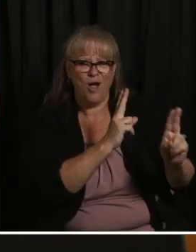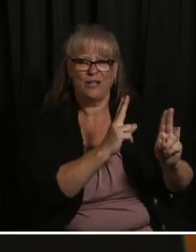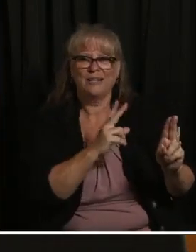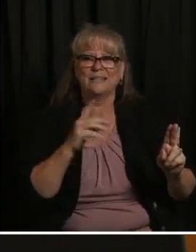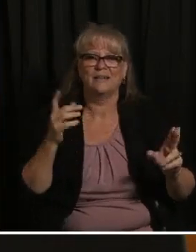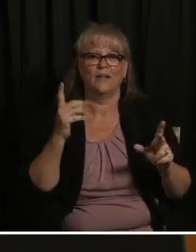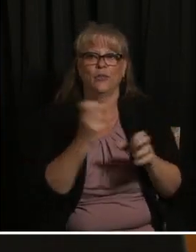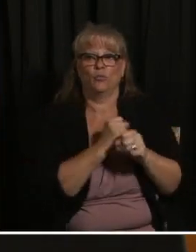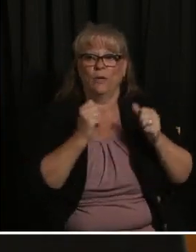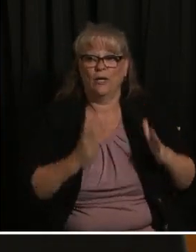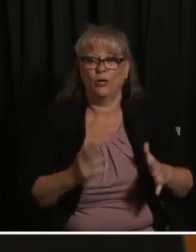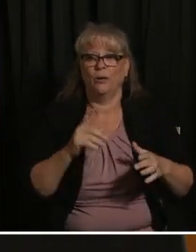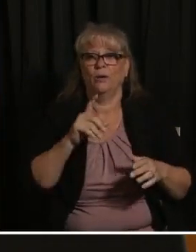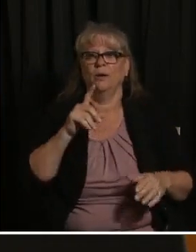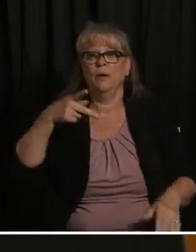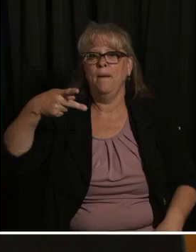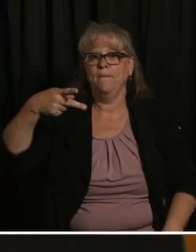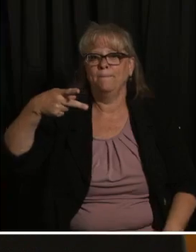Pete Vegas